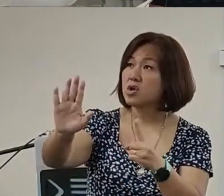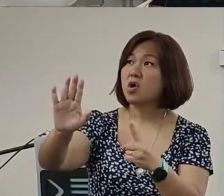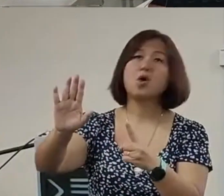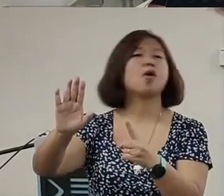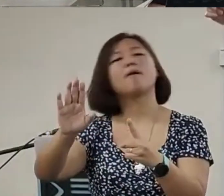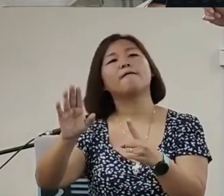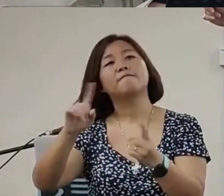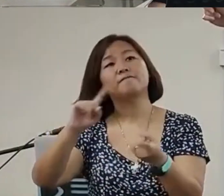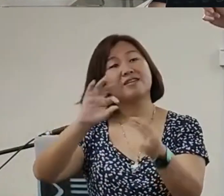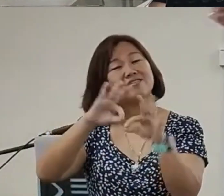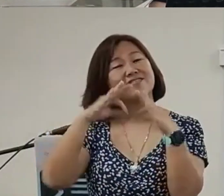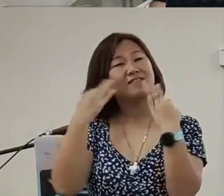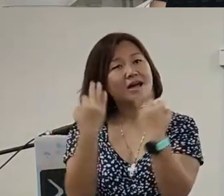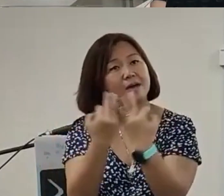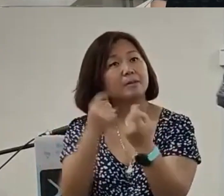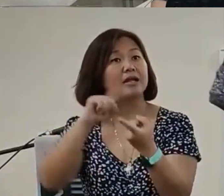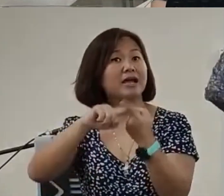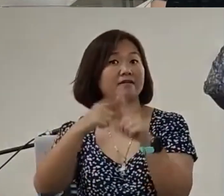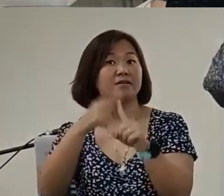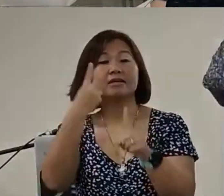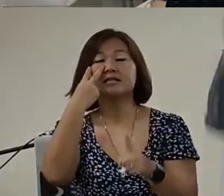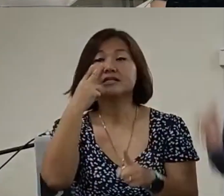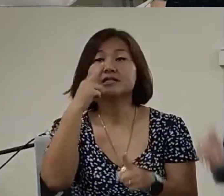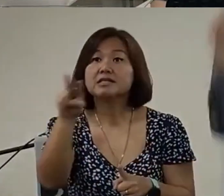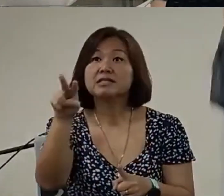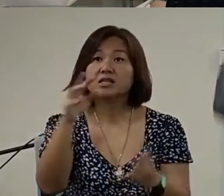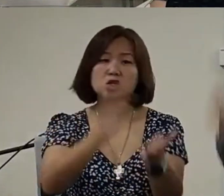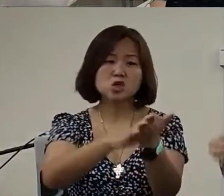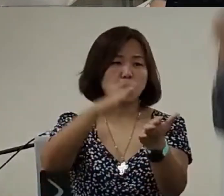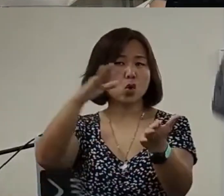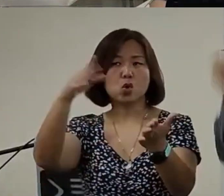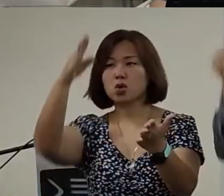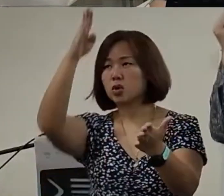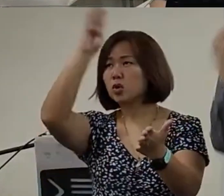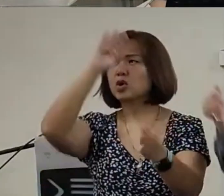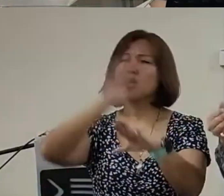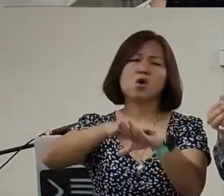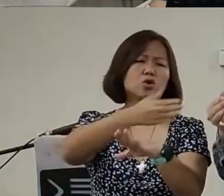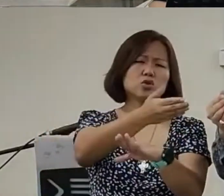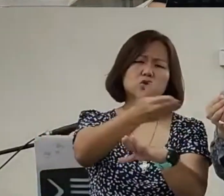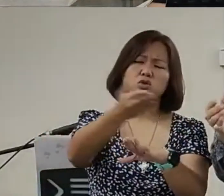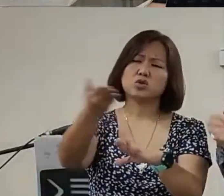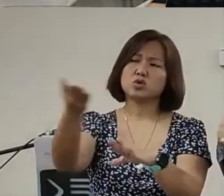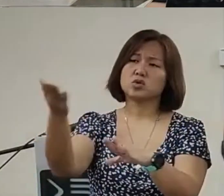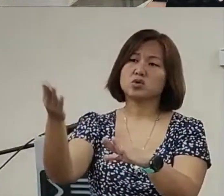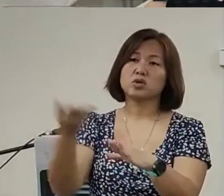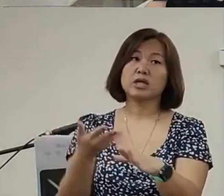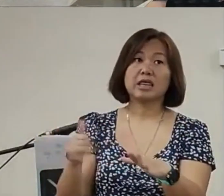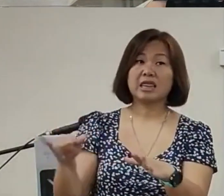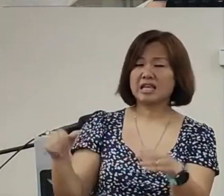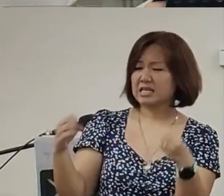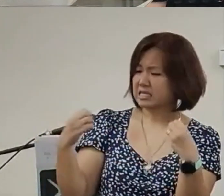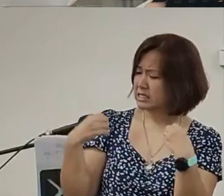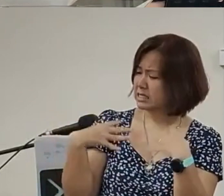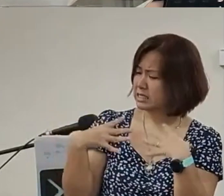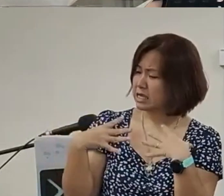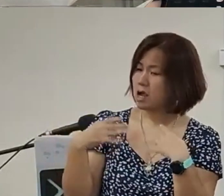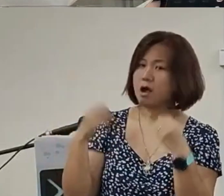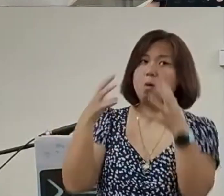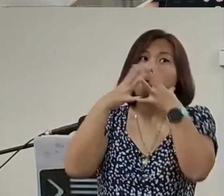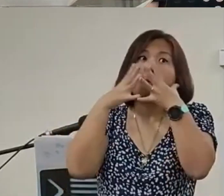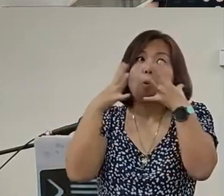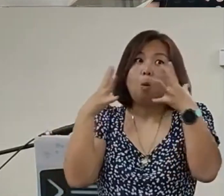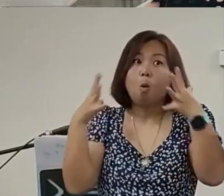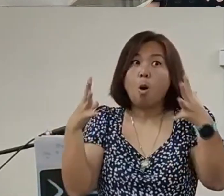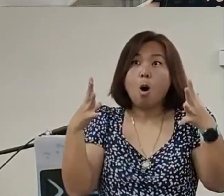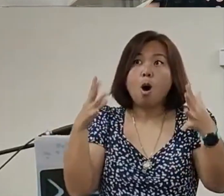membersand friendsseethe gloryof Godupon your lifethey going tofearthe wo